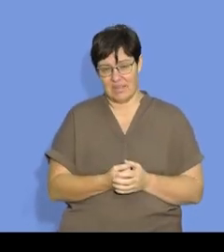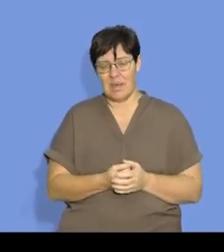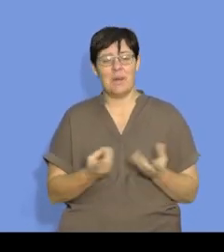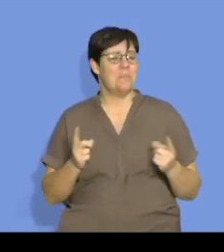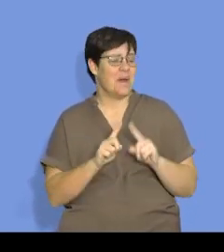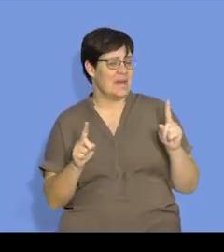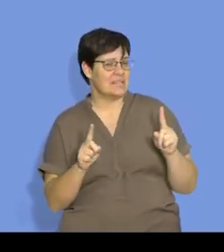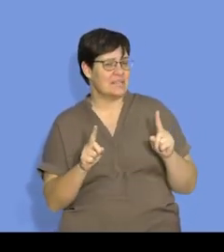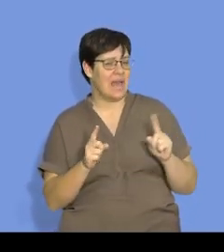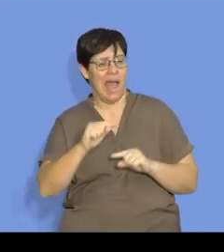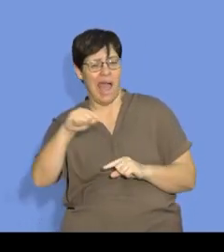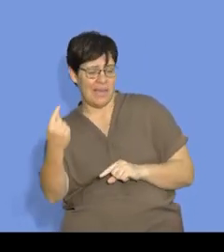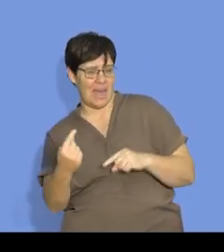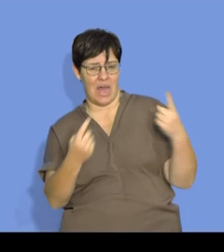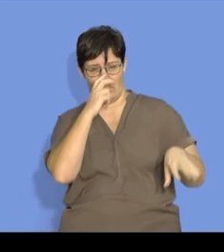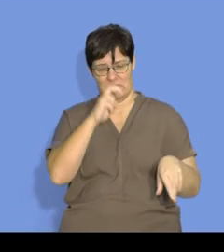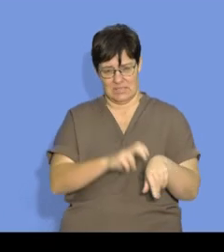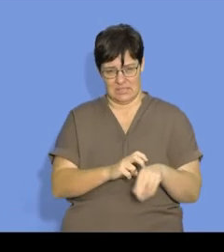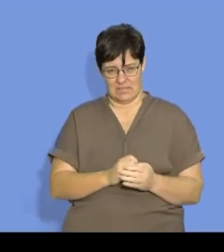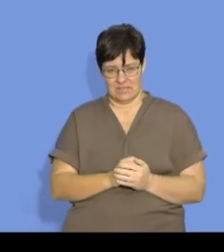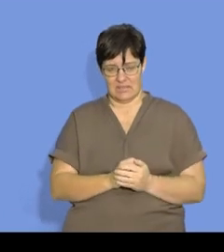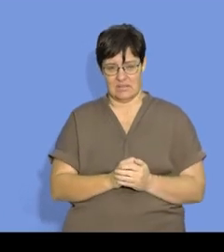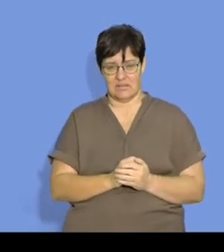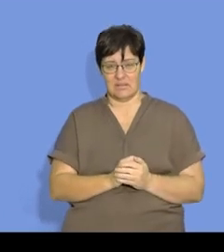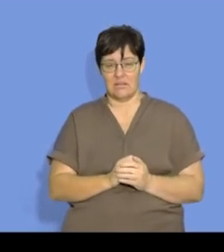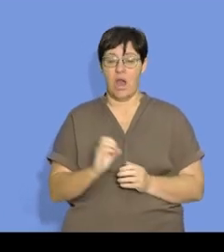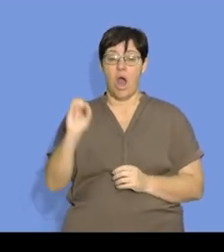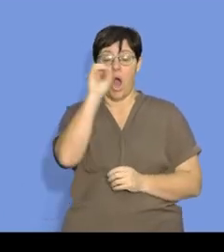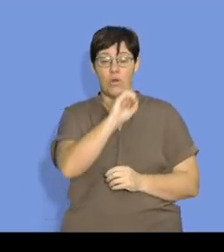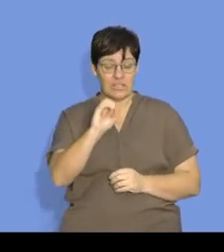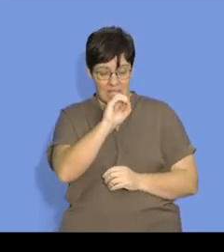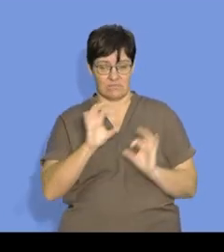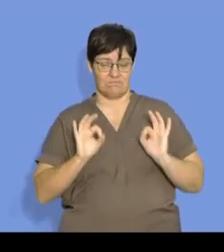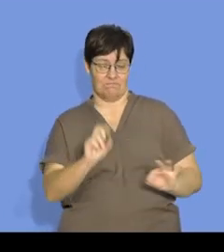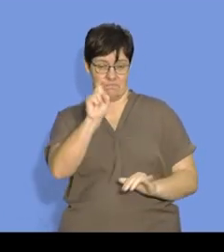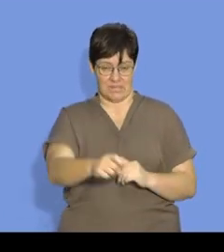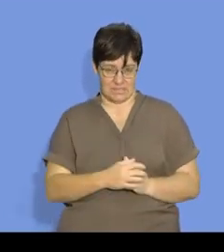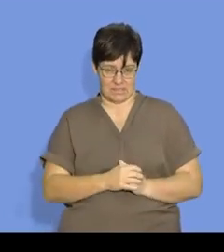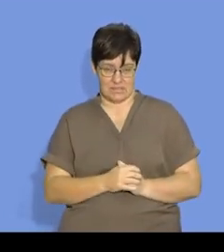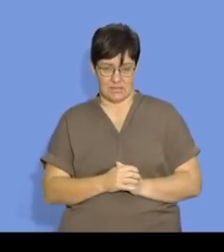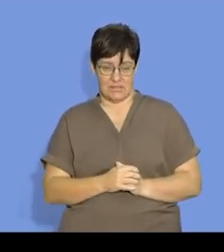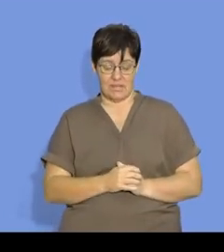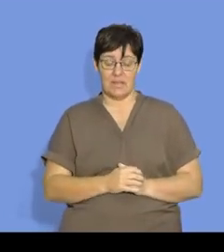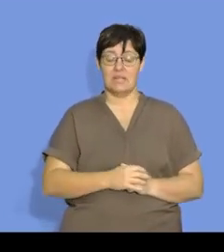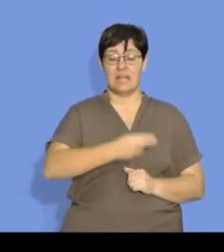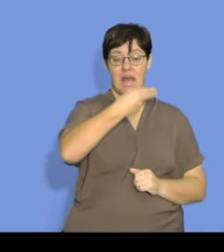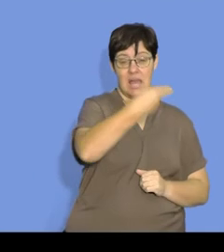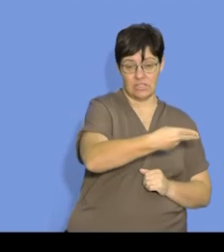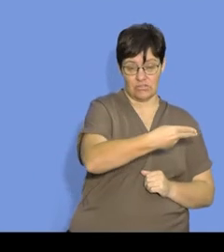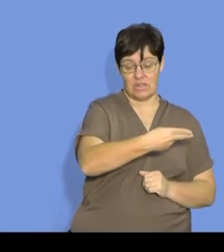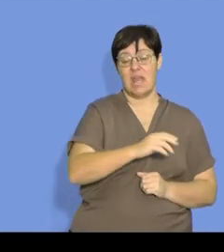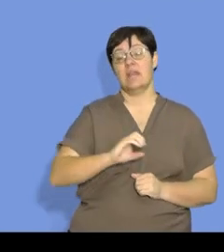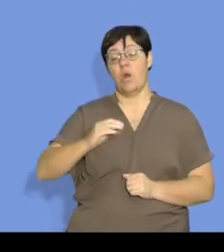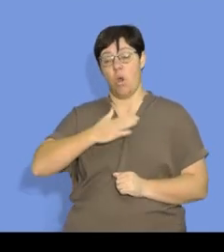But there's something else that we need. We need the correct orientation. In other words, if hydrogen